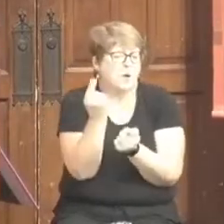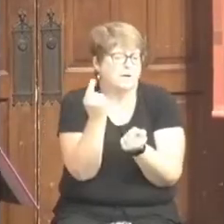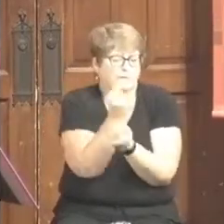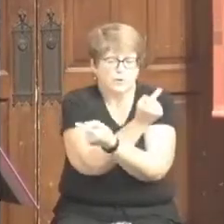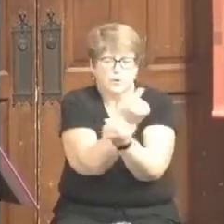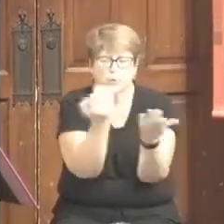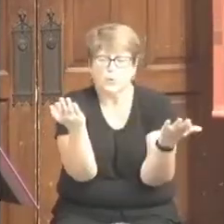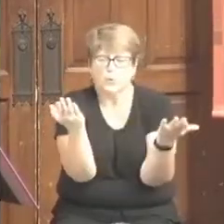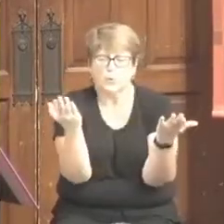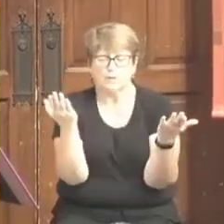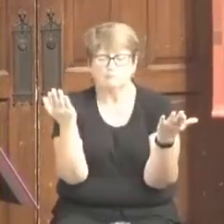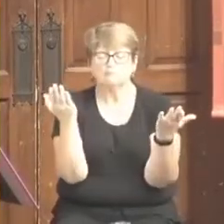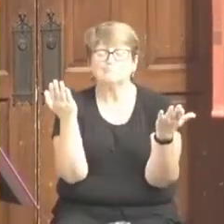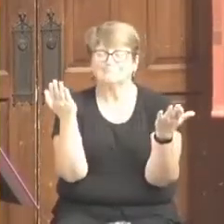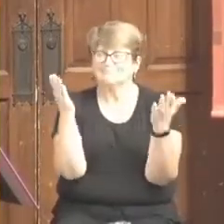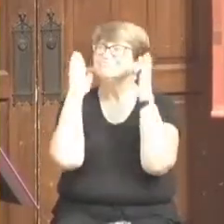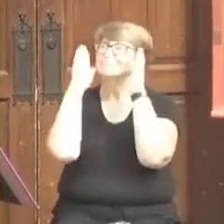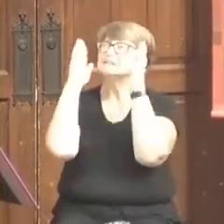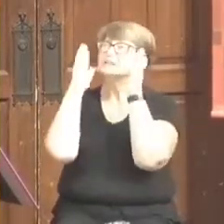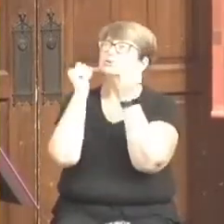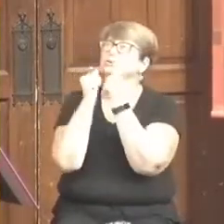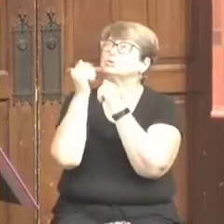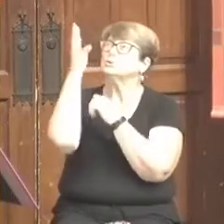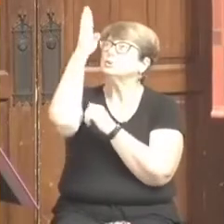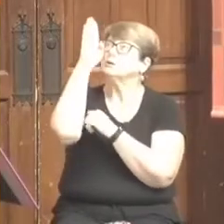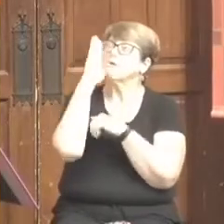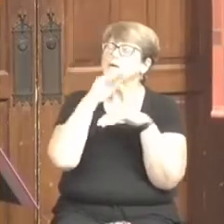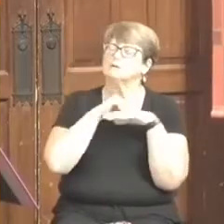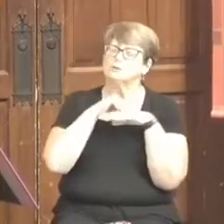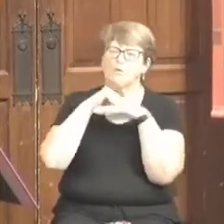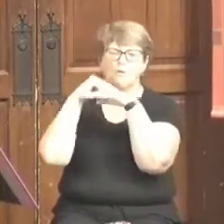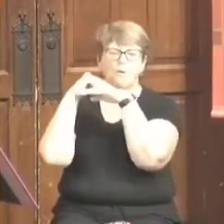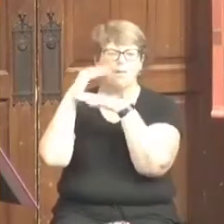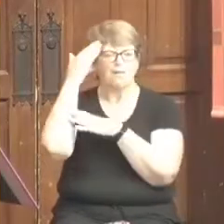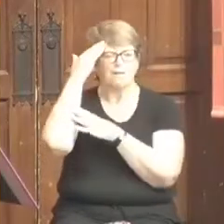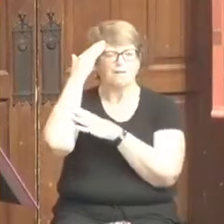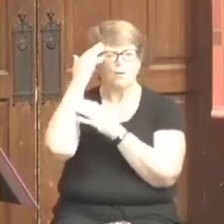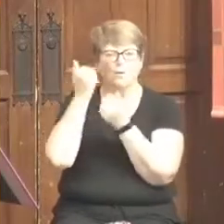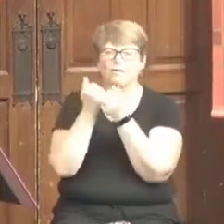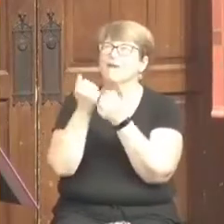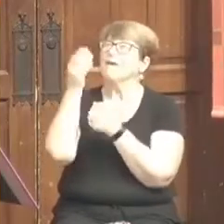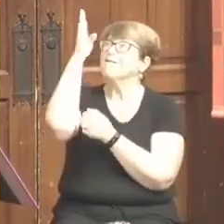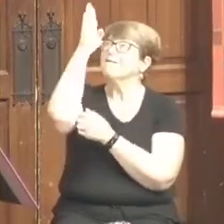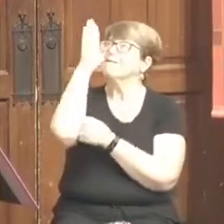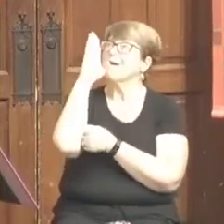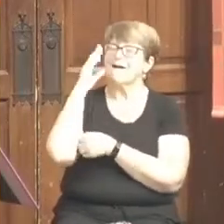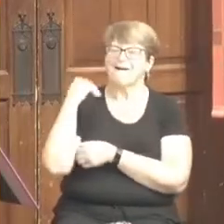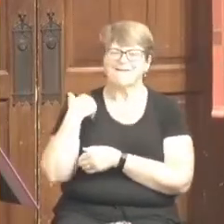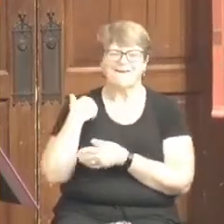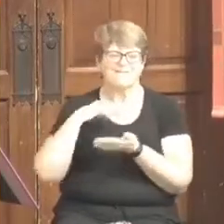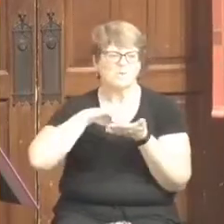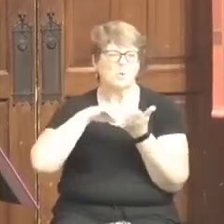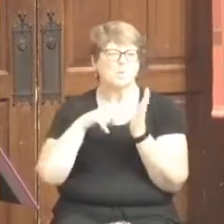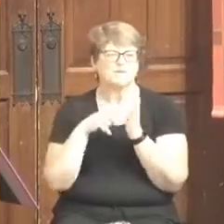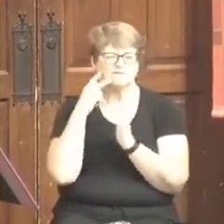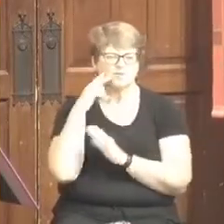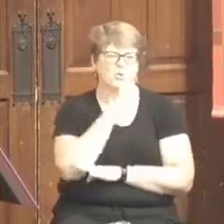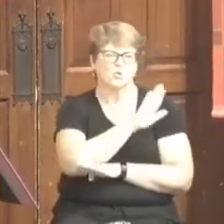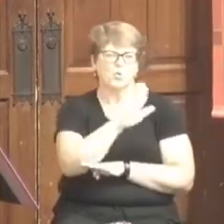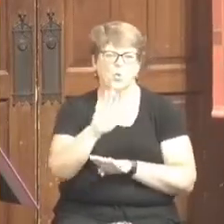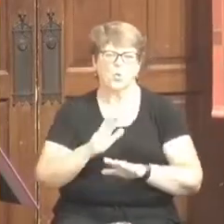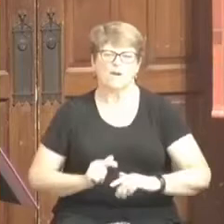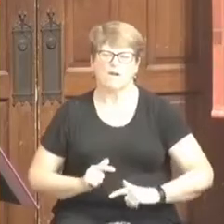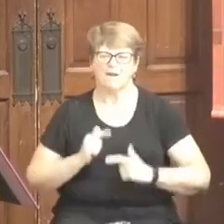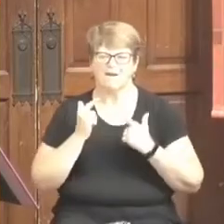you hear the calling of God. Recognize that God has a purpose for your life. You might be asking